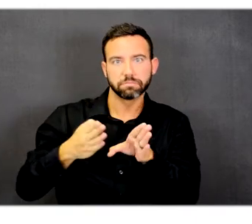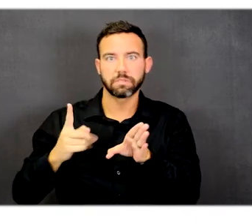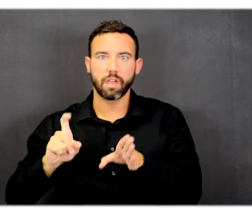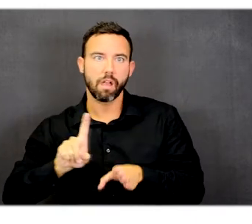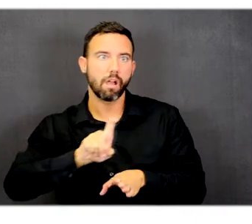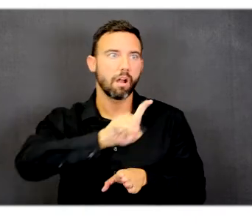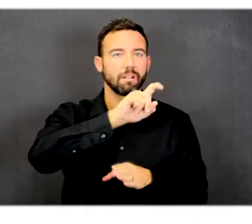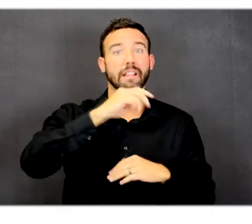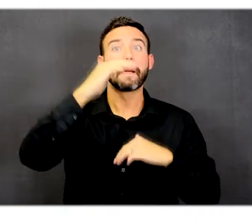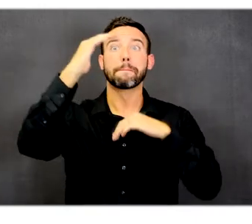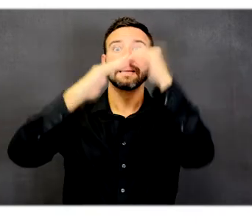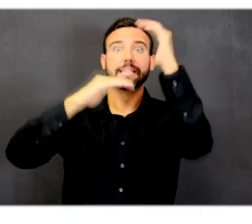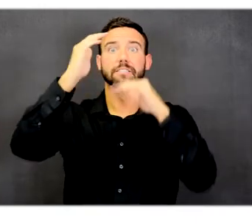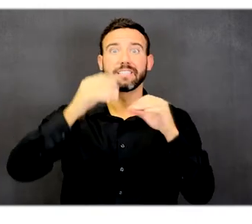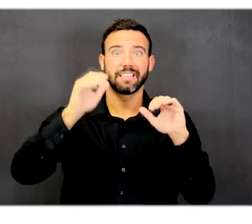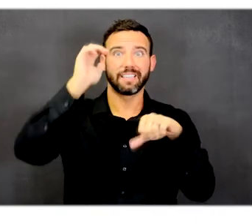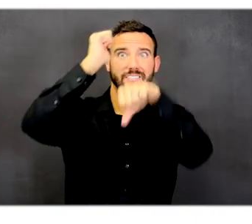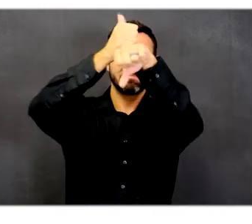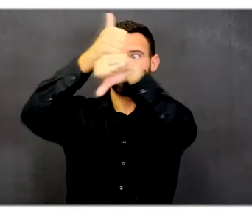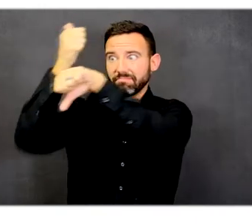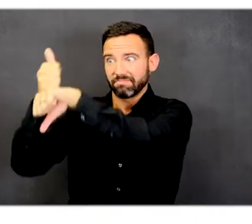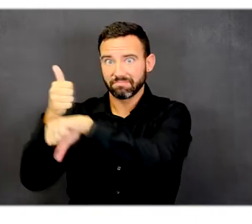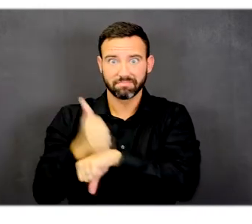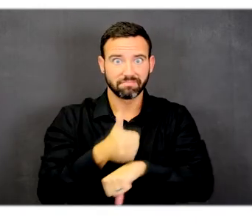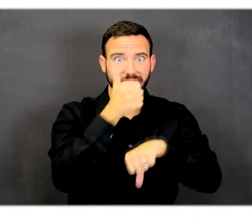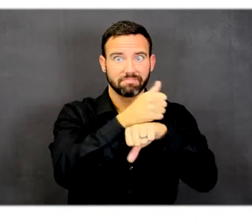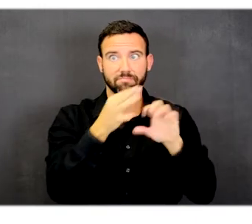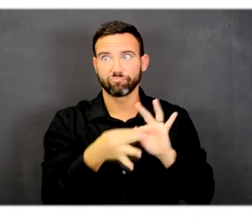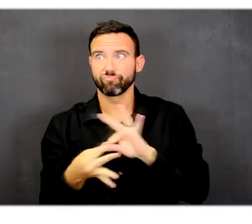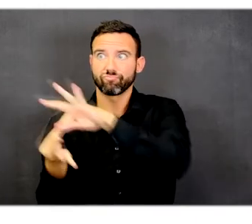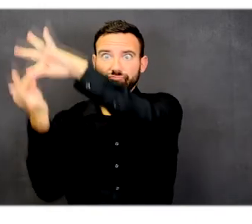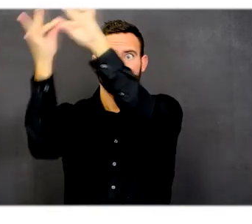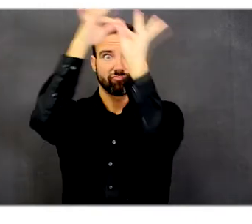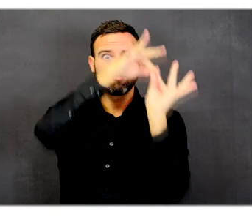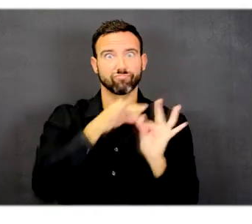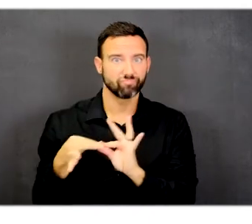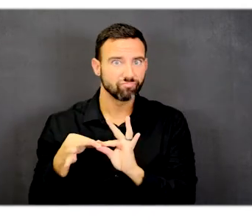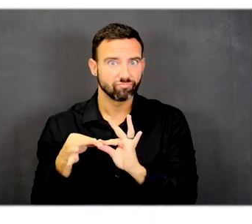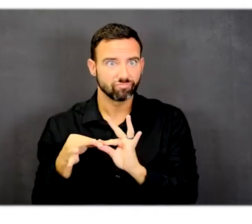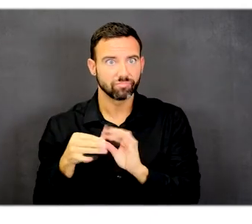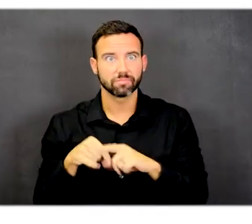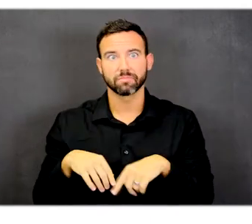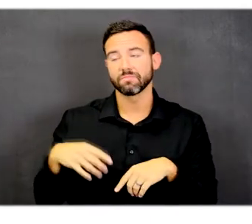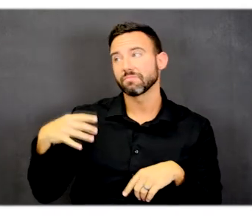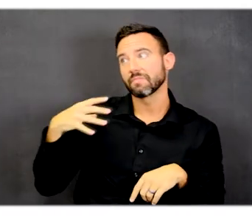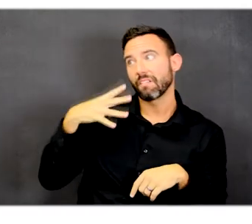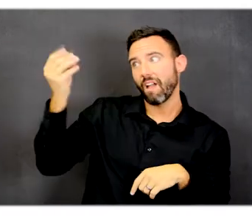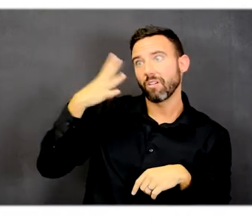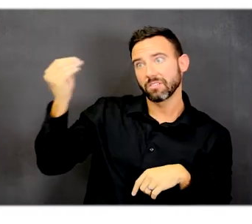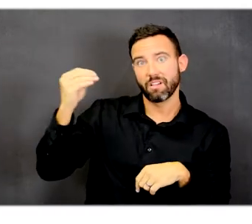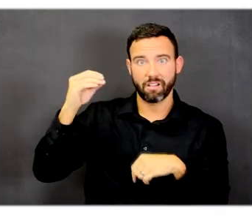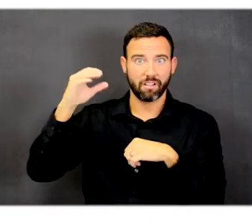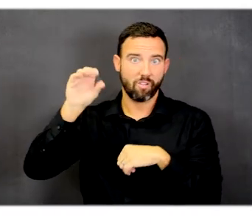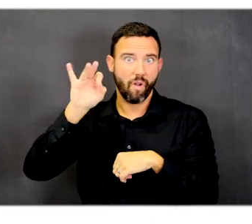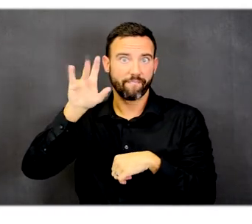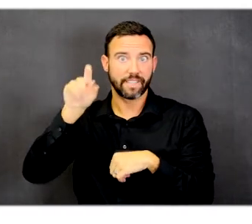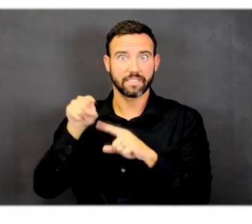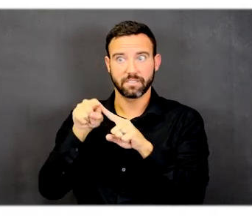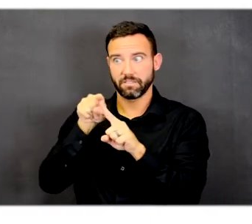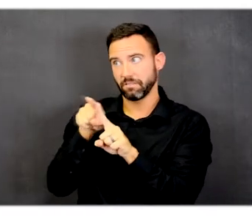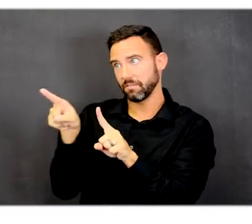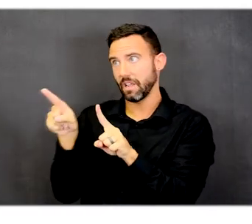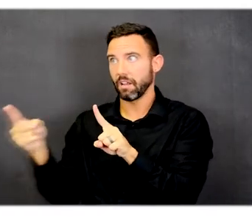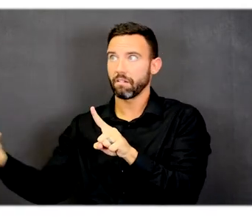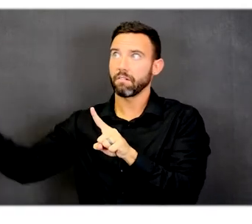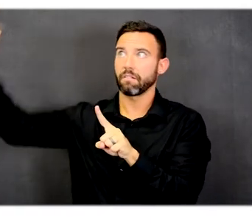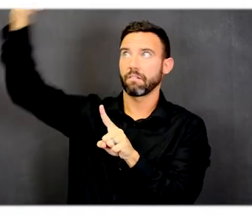On the interior of the image, there is a natural pathway that comes off within the courtyard of the office building and parking garage that is